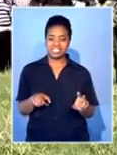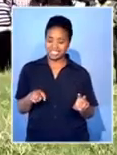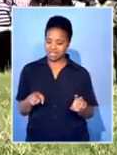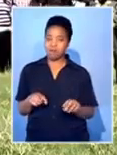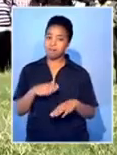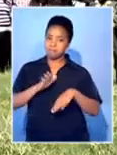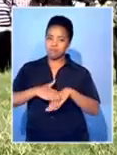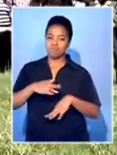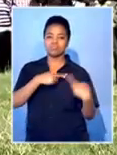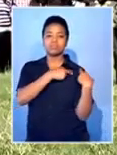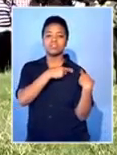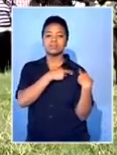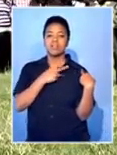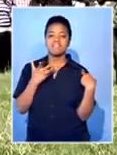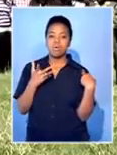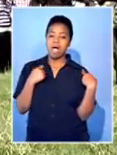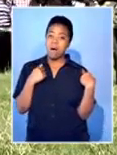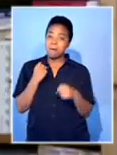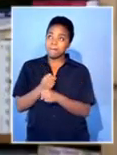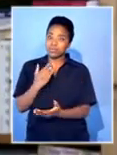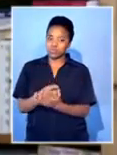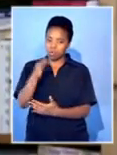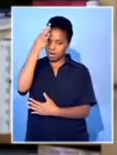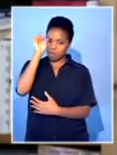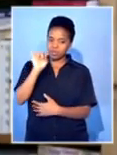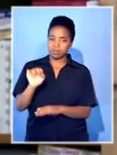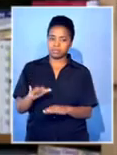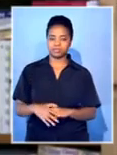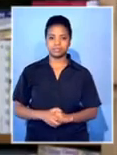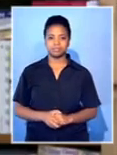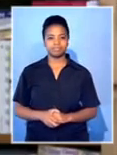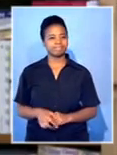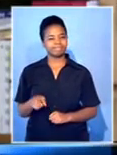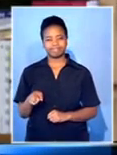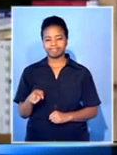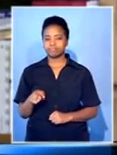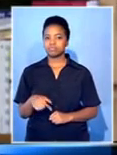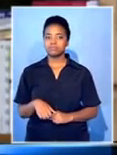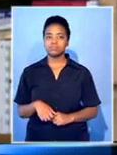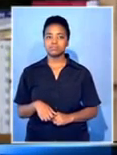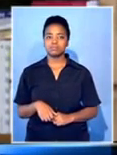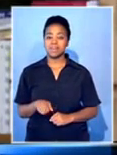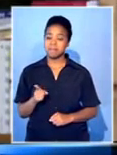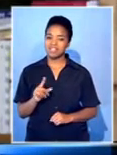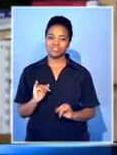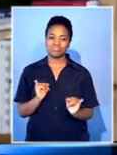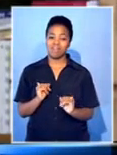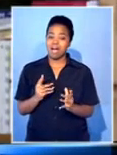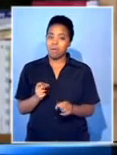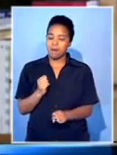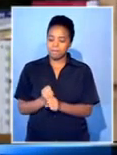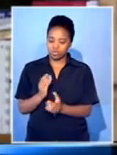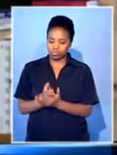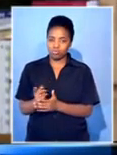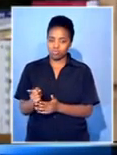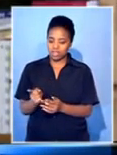needs to take more responsibility for the instability it is facing. I think Congo has to be serious now about embarking on a process of domestic